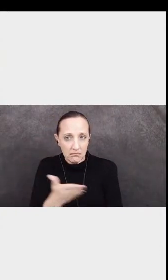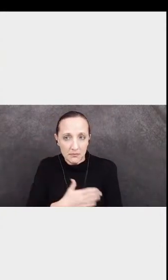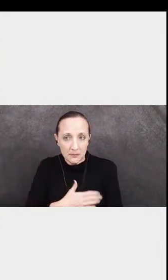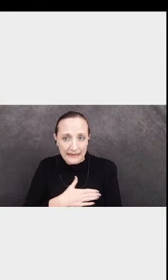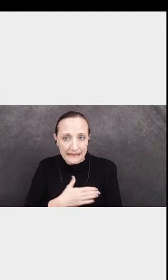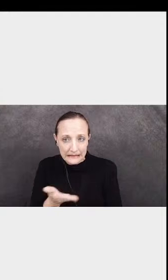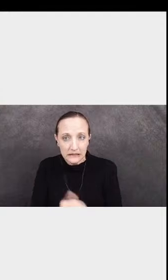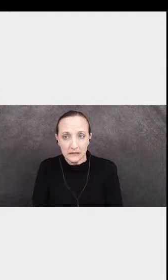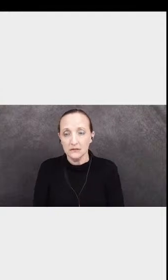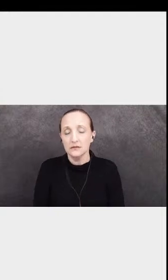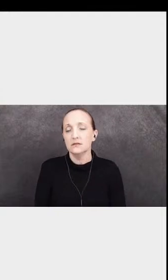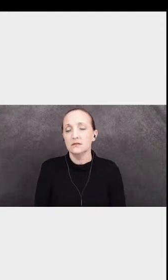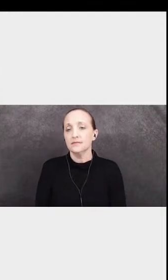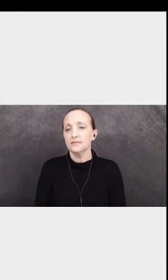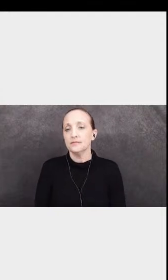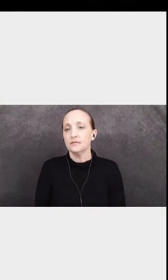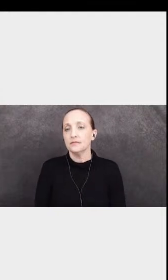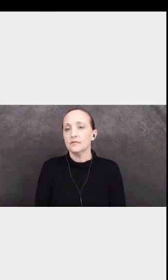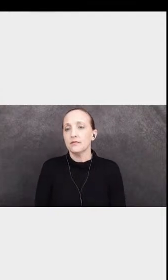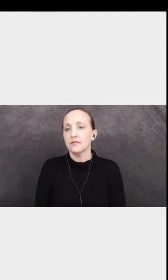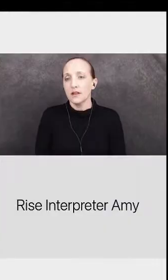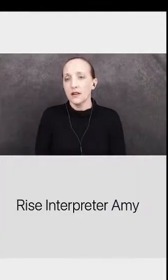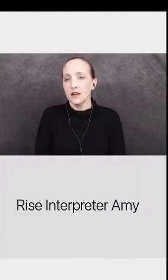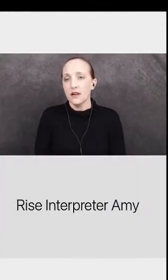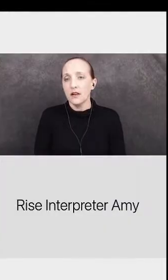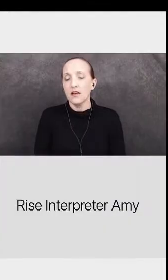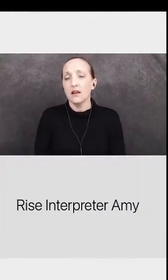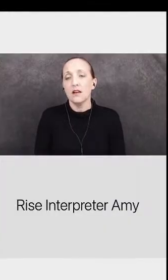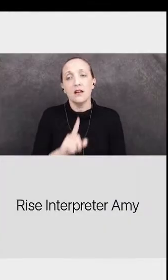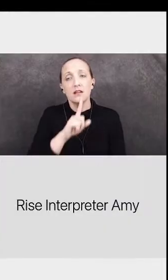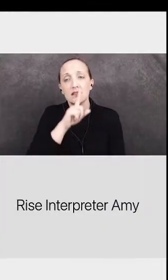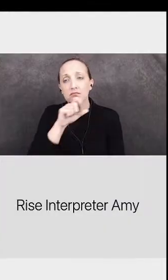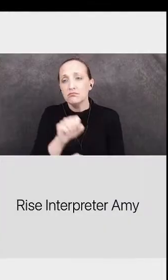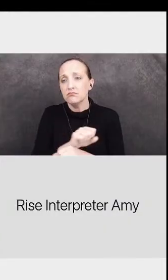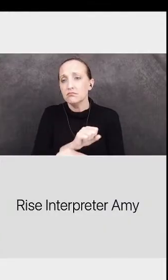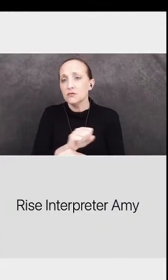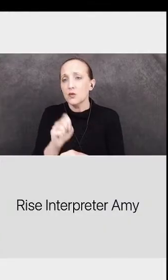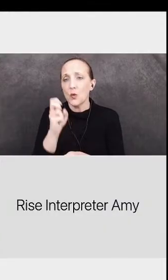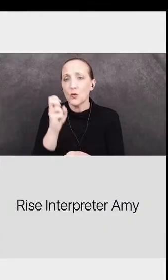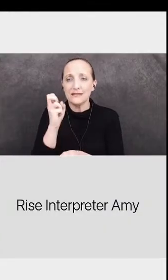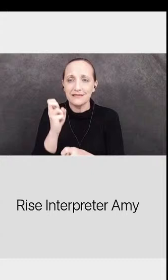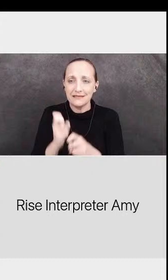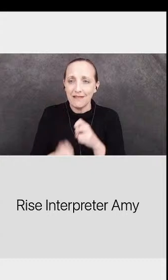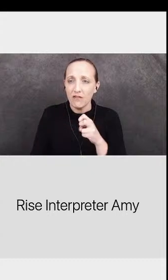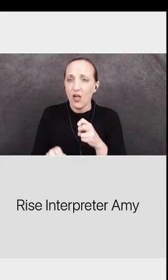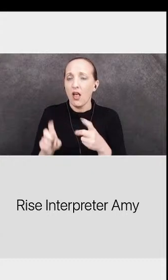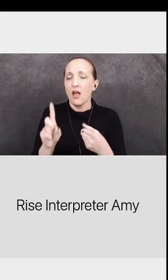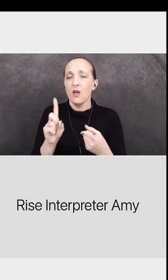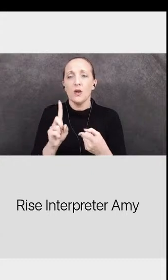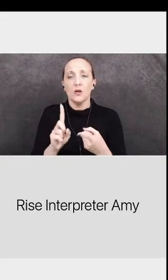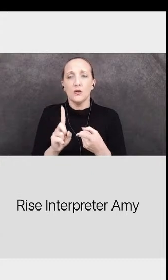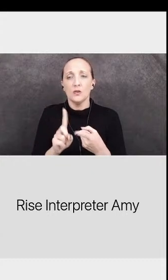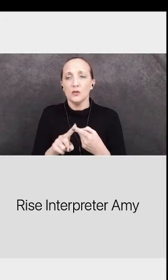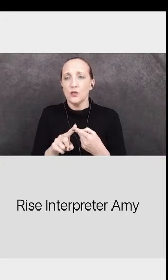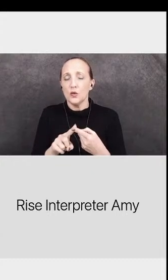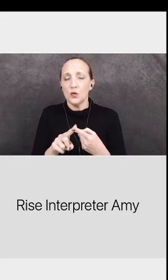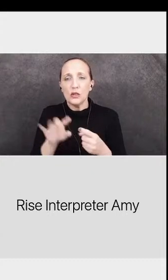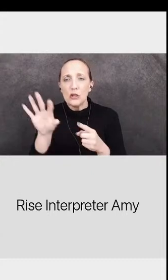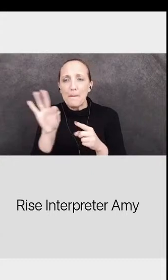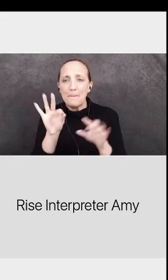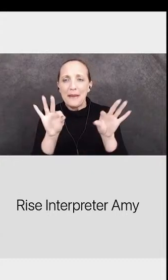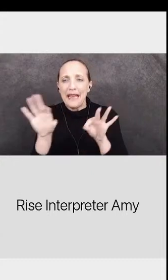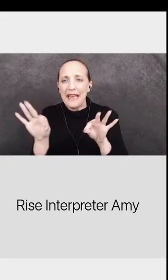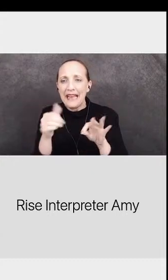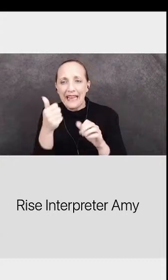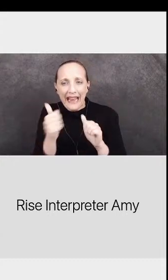There, actually, it's so difficult to take any one because they all affect